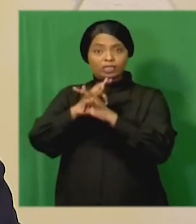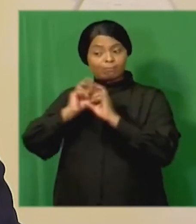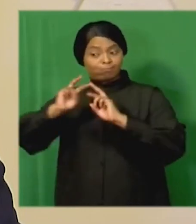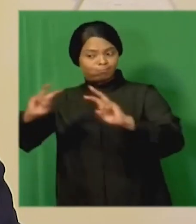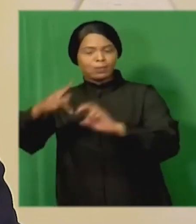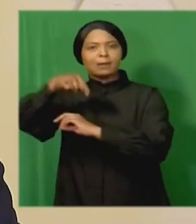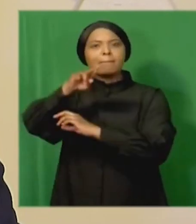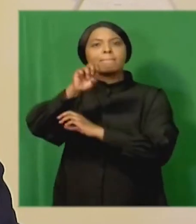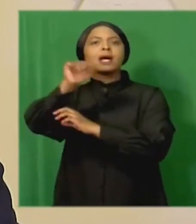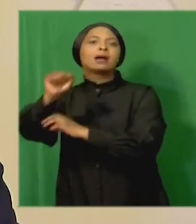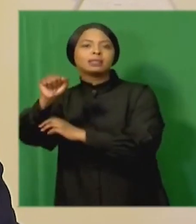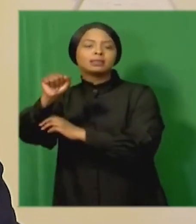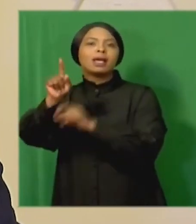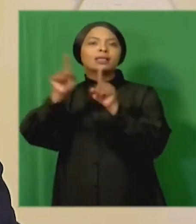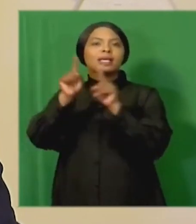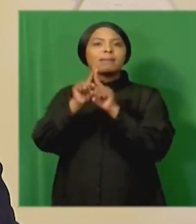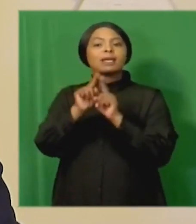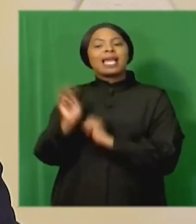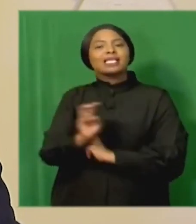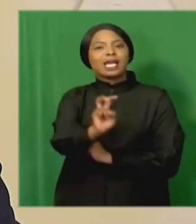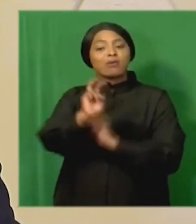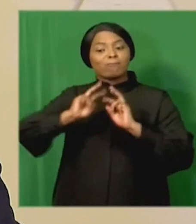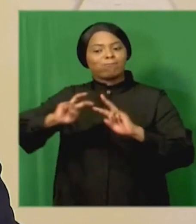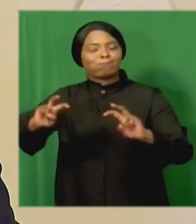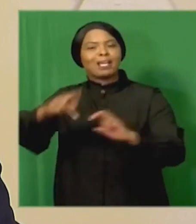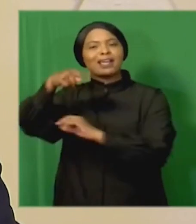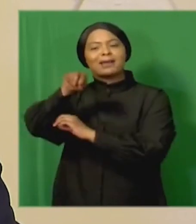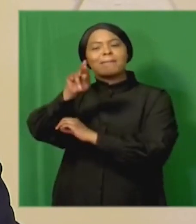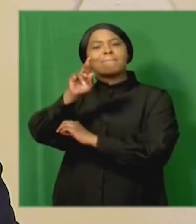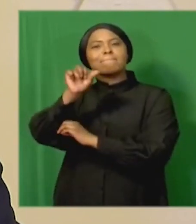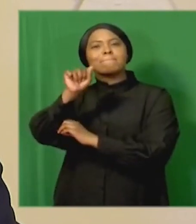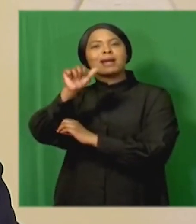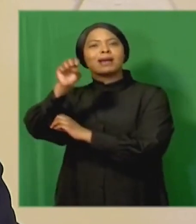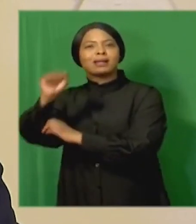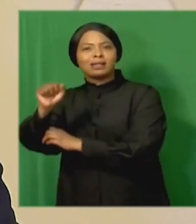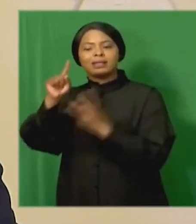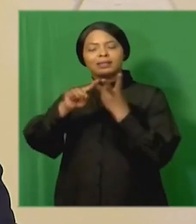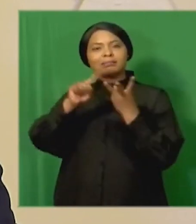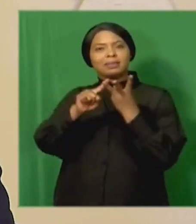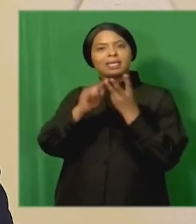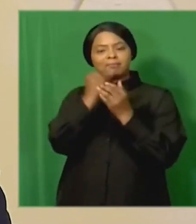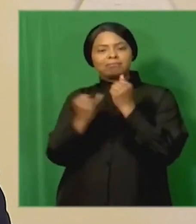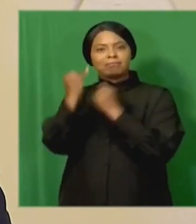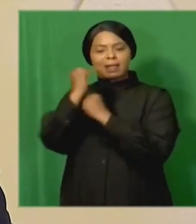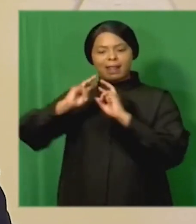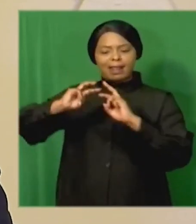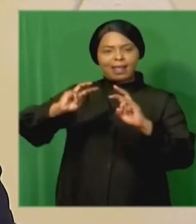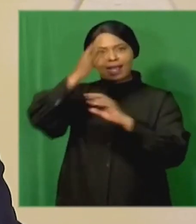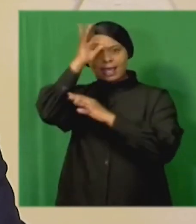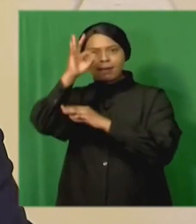wide-ranging probe by the special investigating unit including investigating governance and maladministration